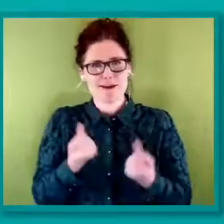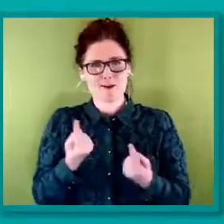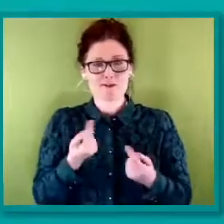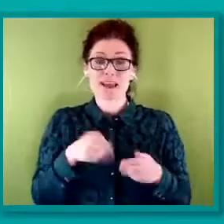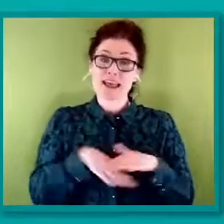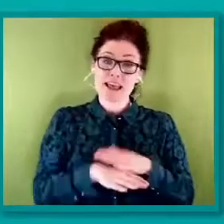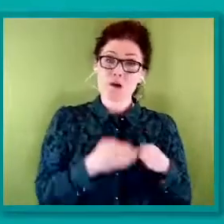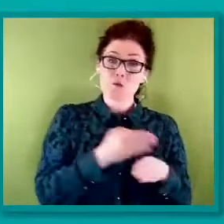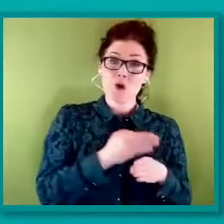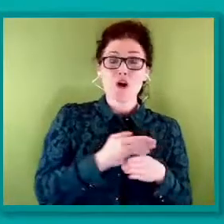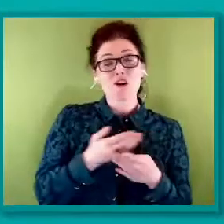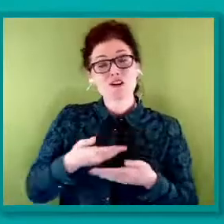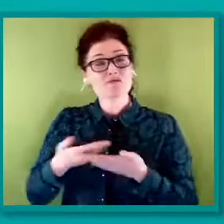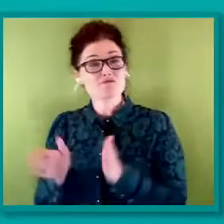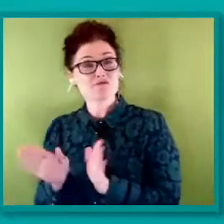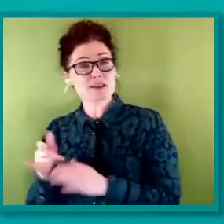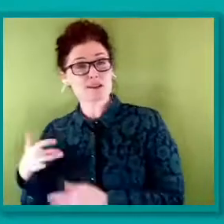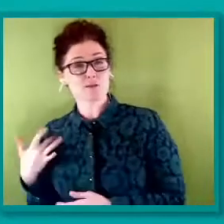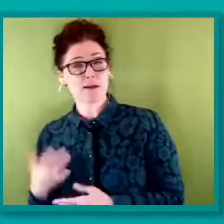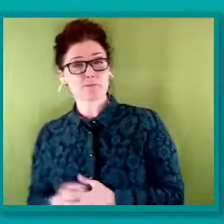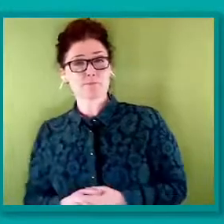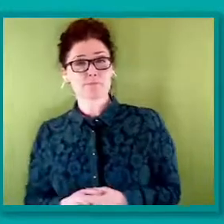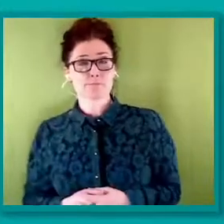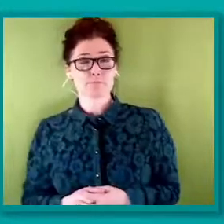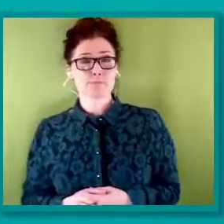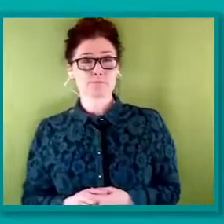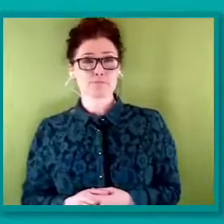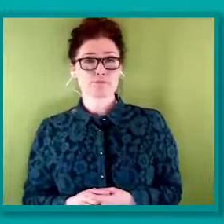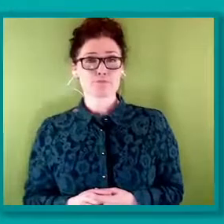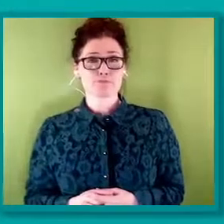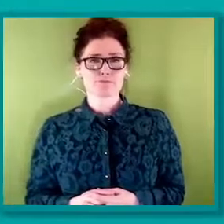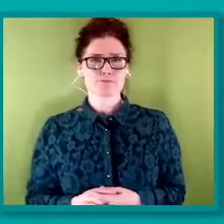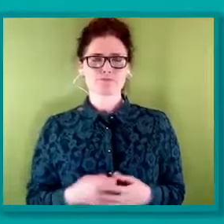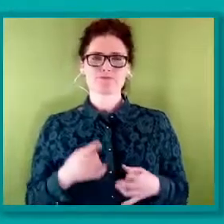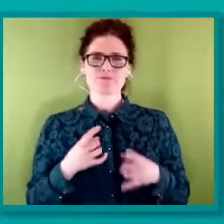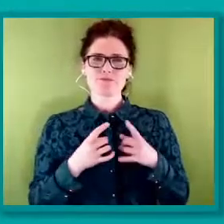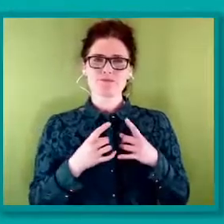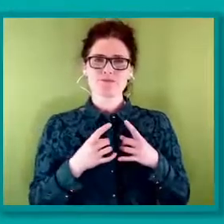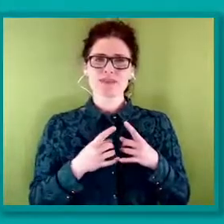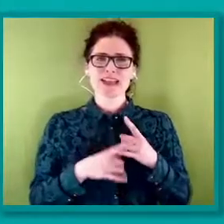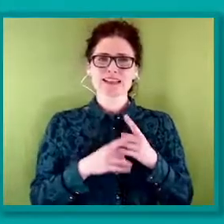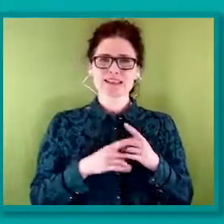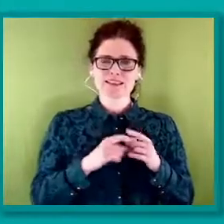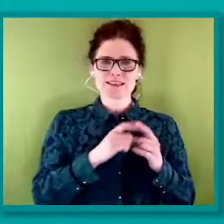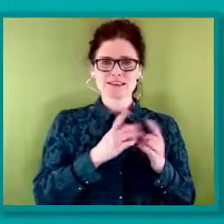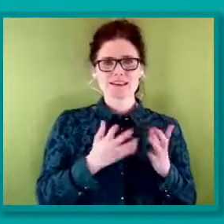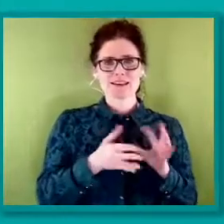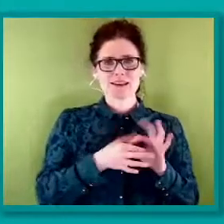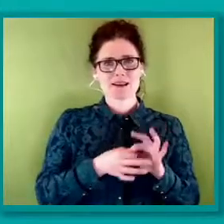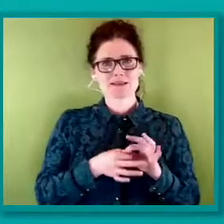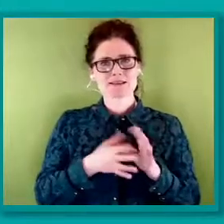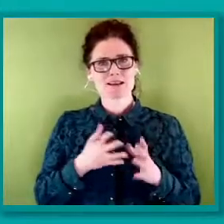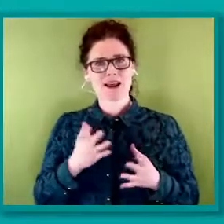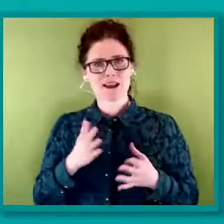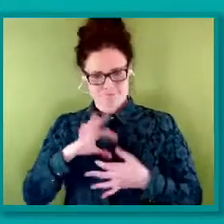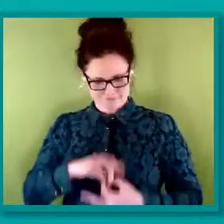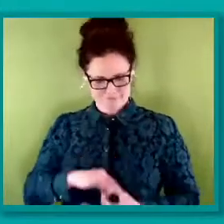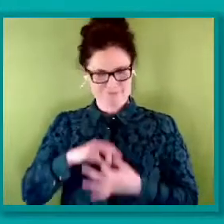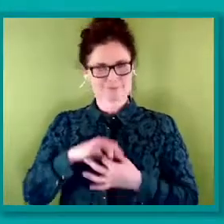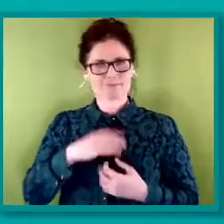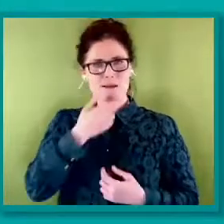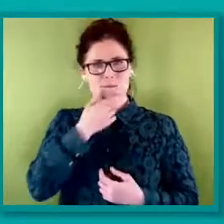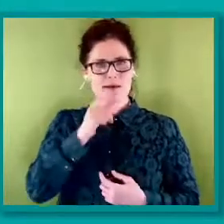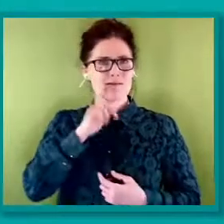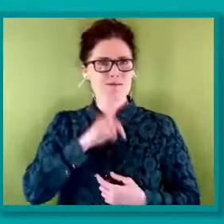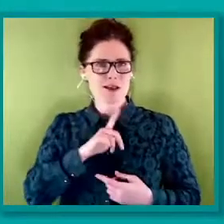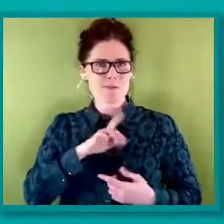For example, conflation of sex and gender is a common occurrence. They're linked but they're not the same thing. It's vital that we